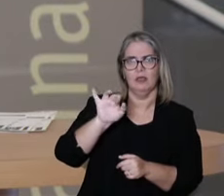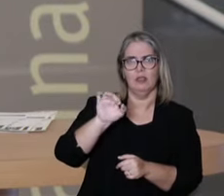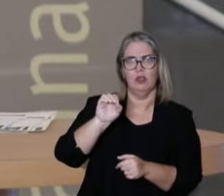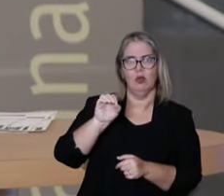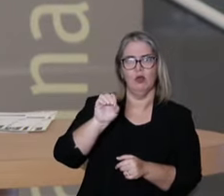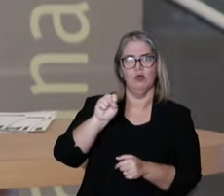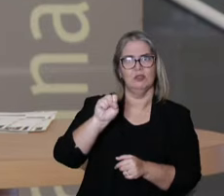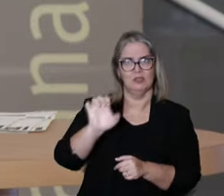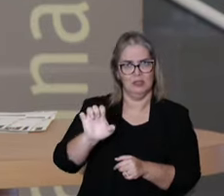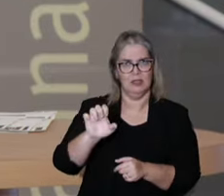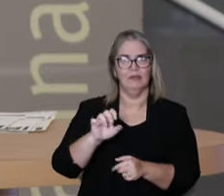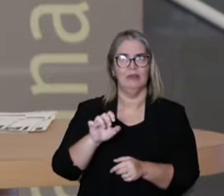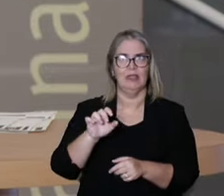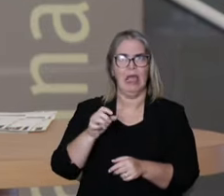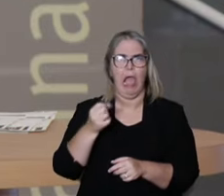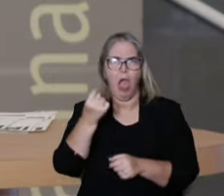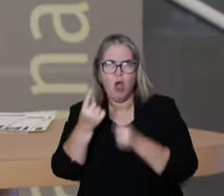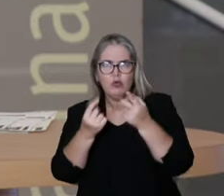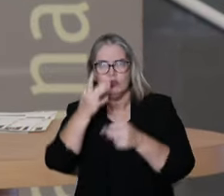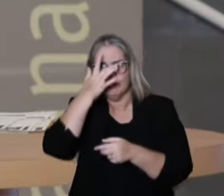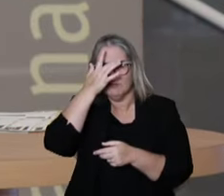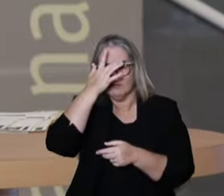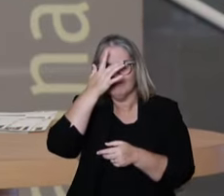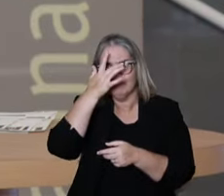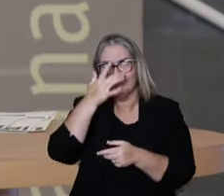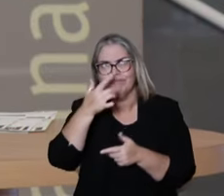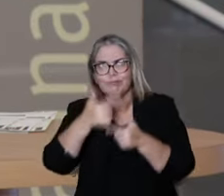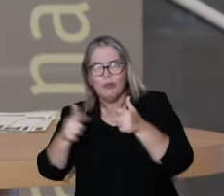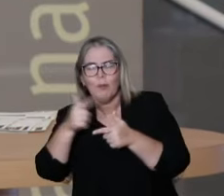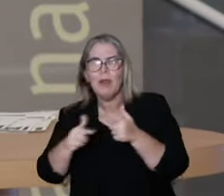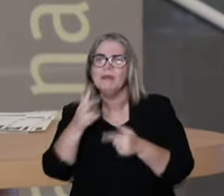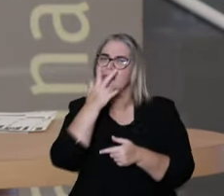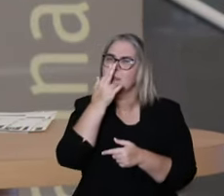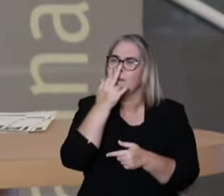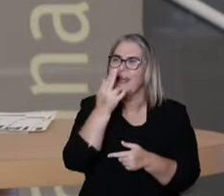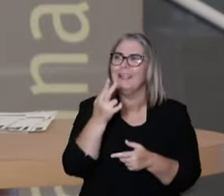health problems that we have, an intervention